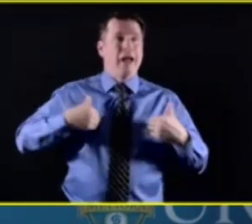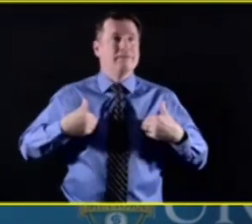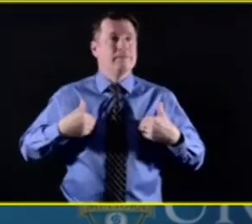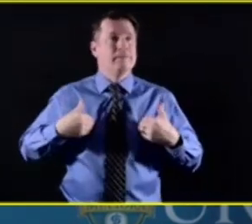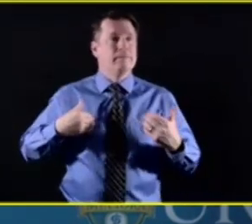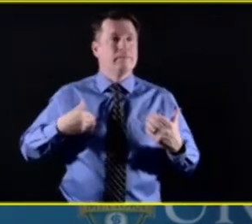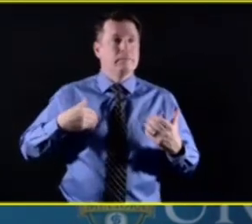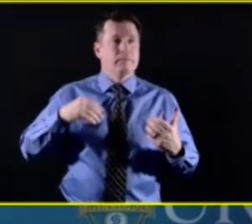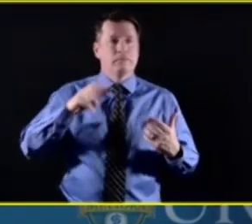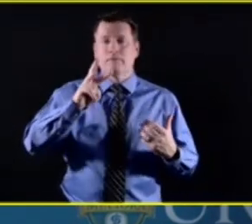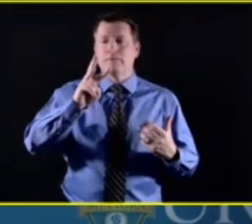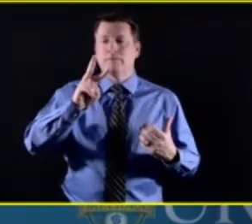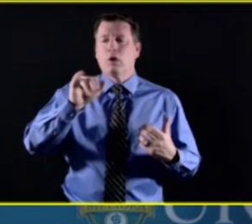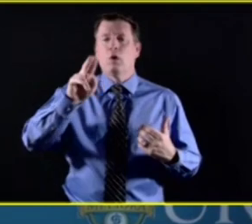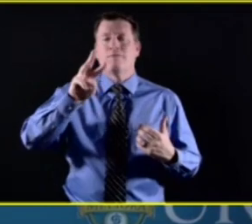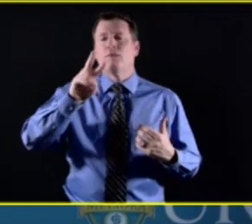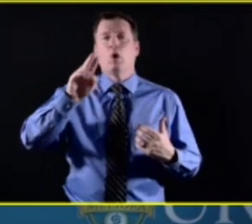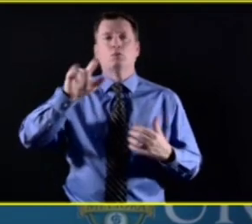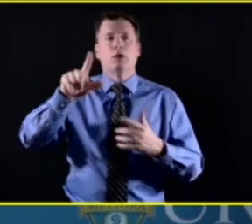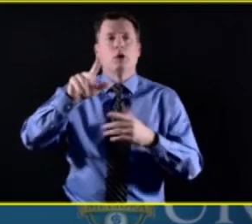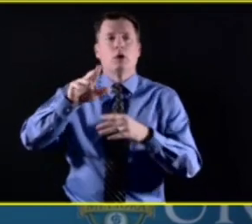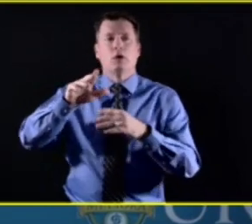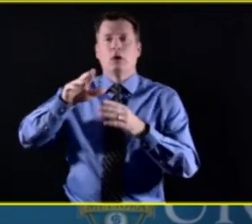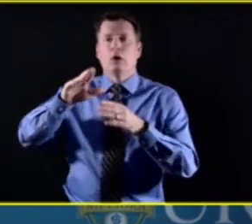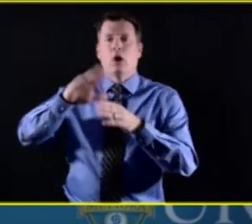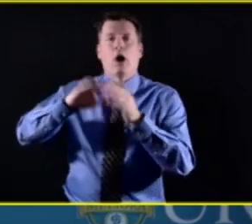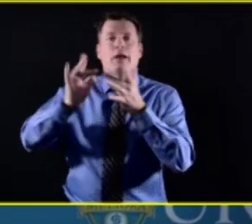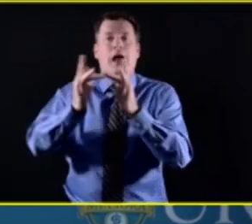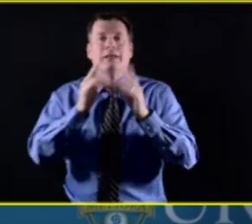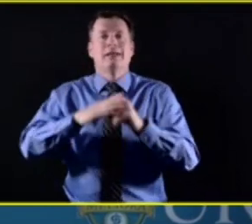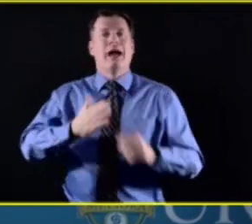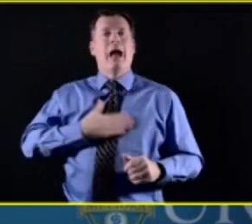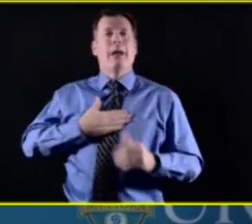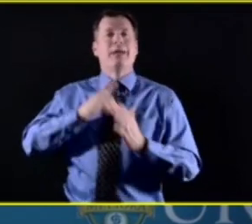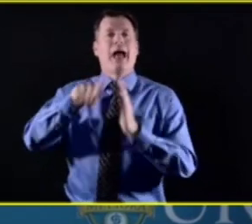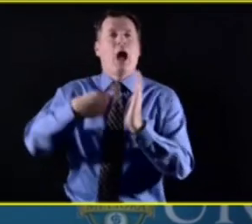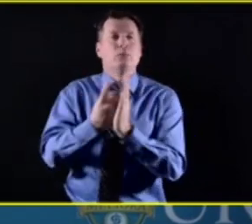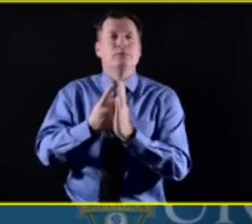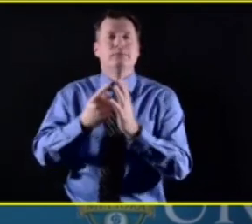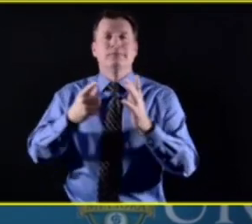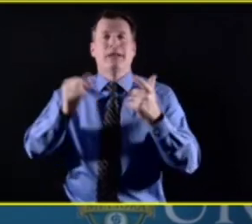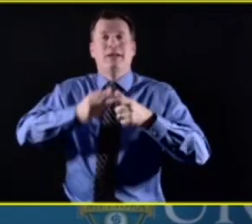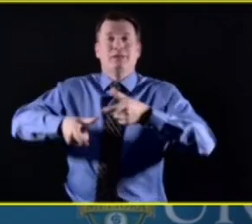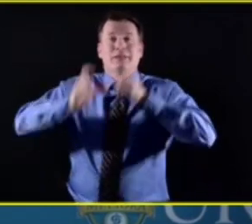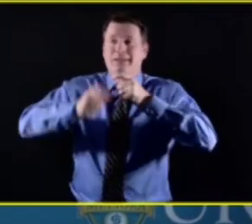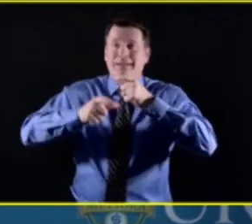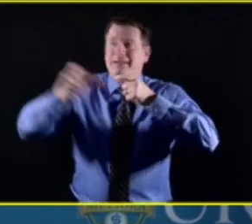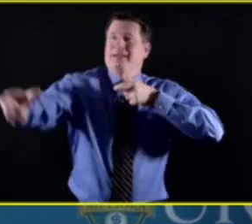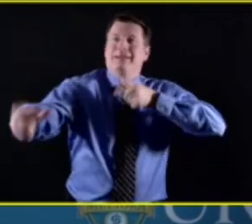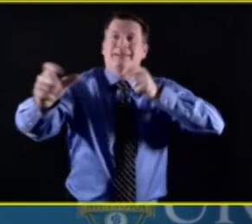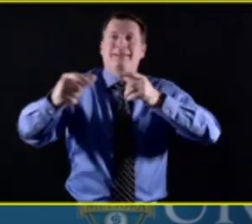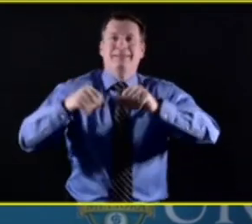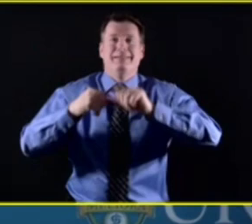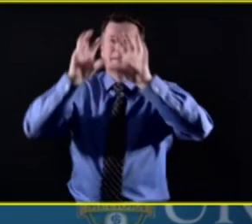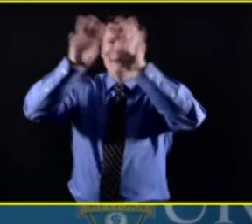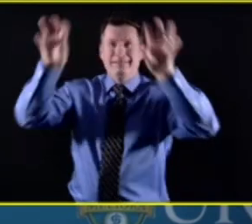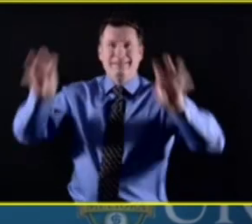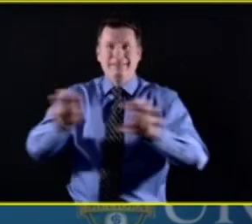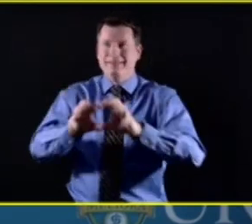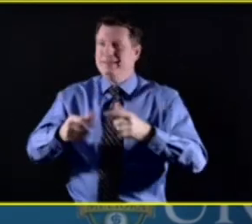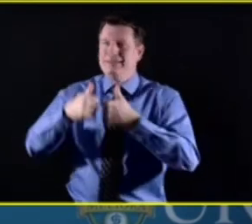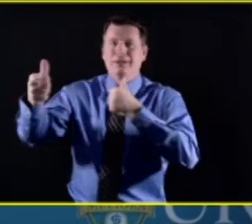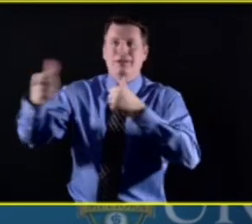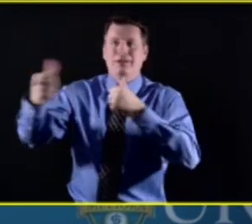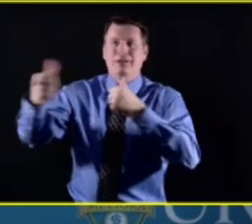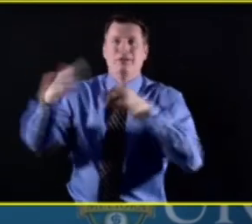um, and the knock-on effects on families. And I'm wondering if you're seeing some of that also, that these people who prior to COVID would just